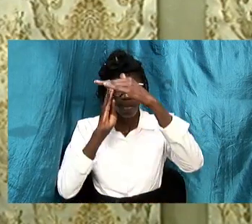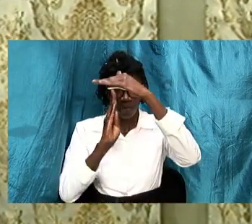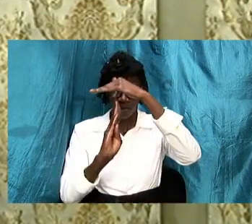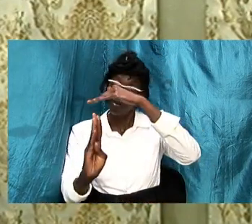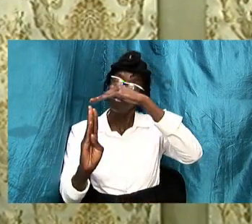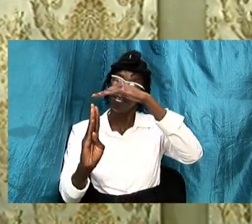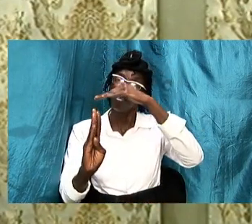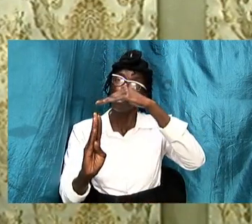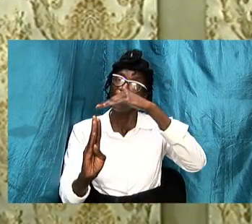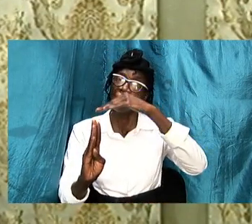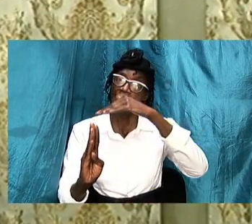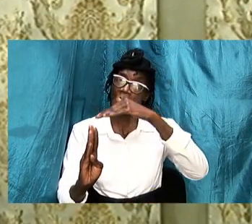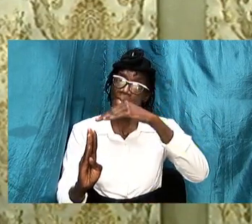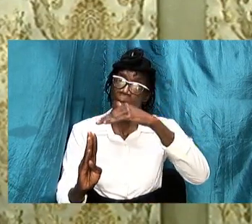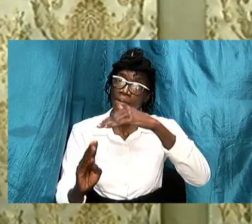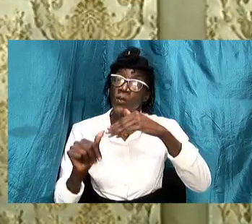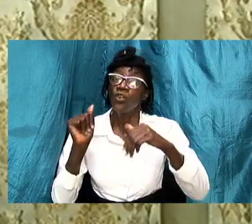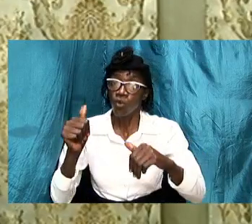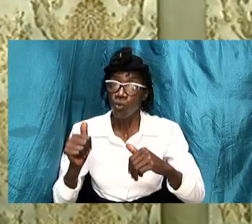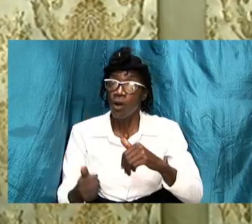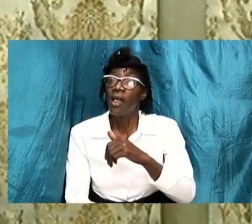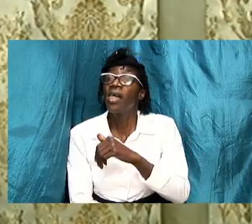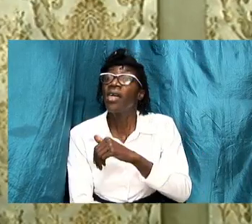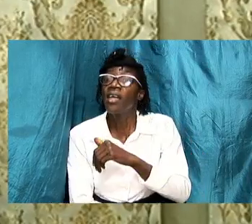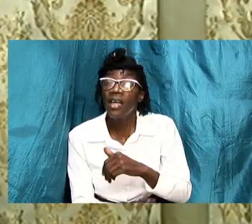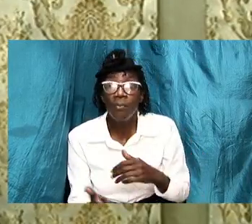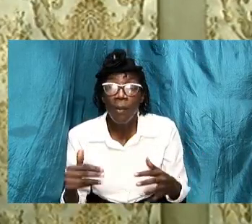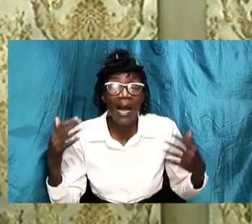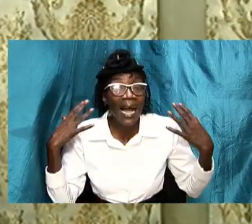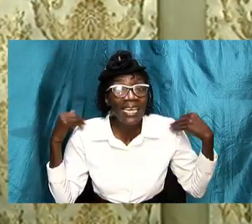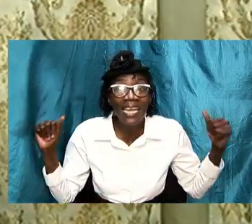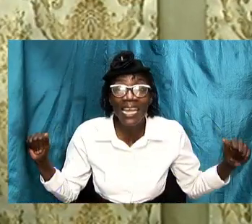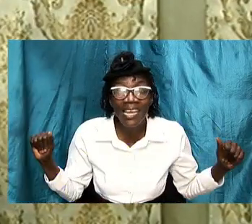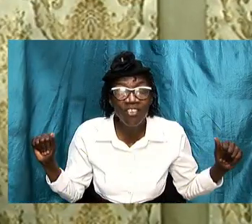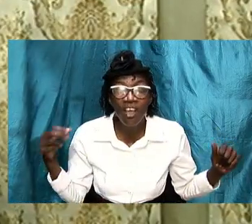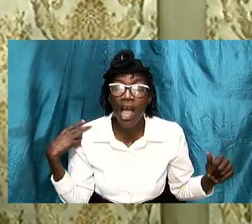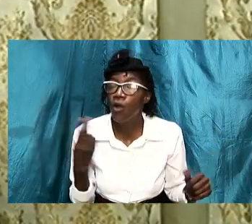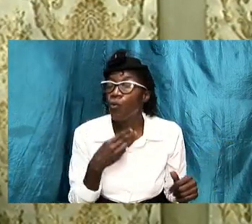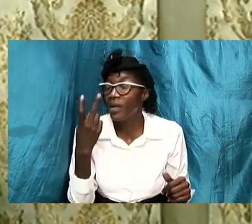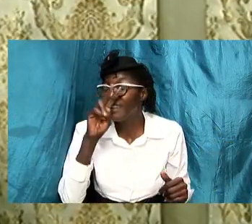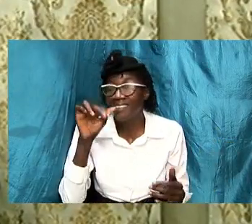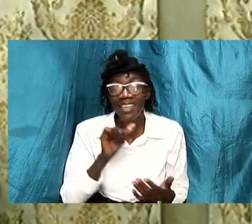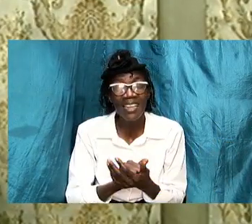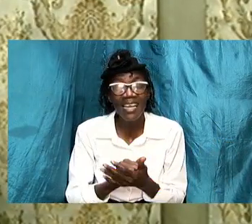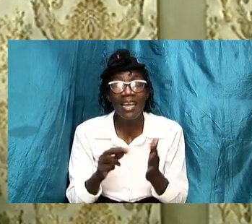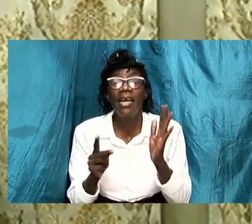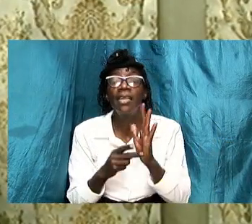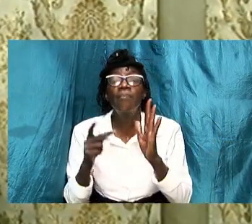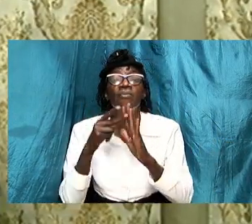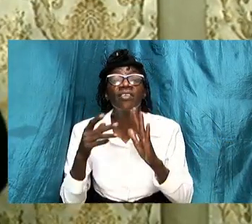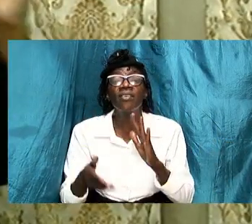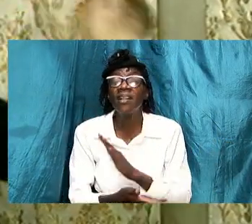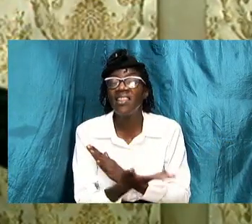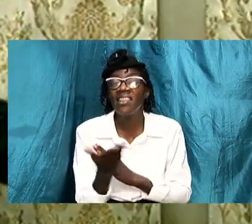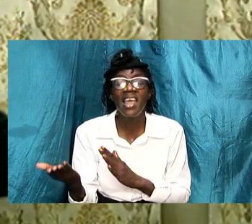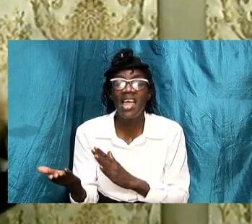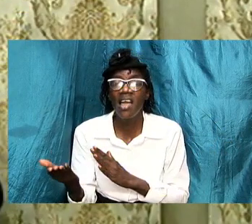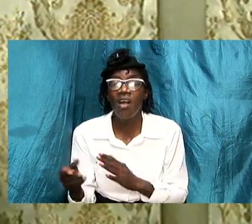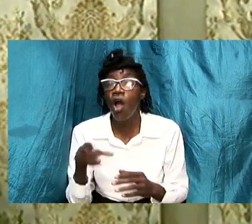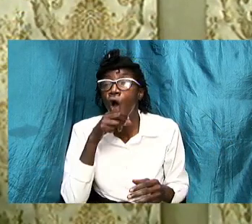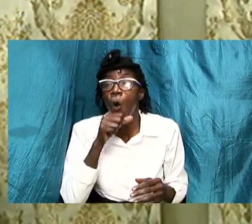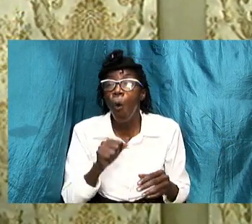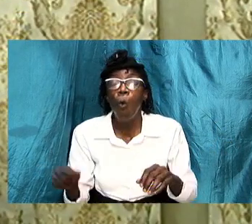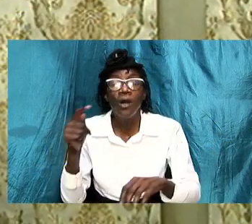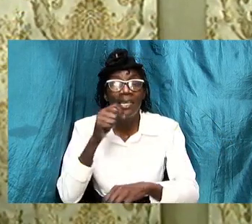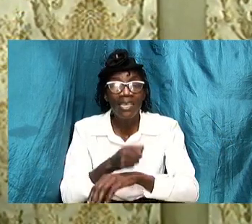she submitted and yielded both to abraham and to the angel and we are going to see that the principle is just fear in old testament